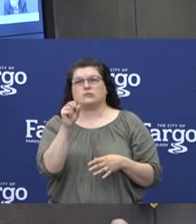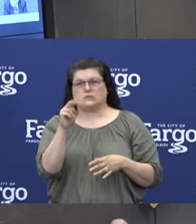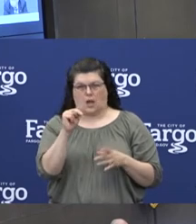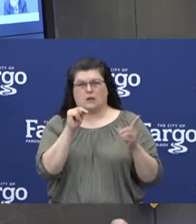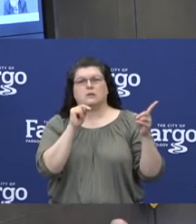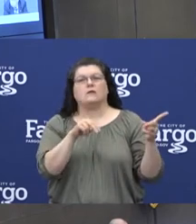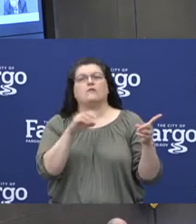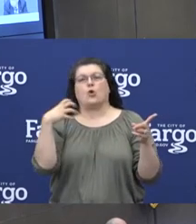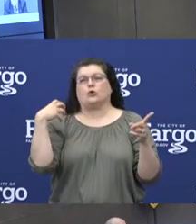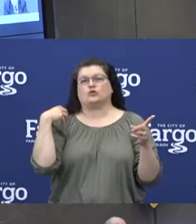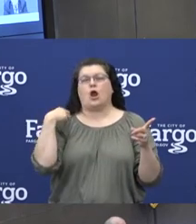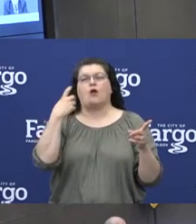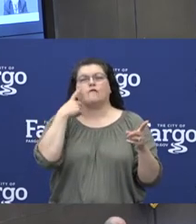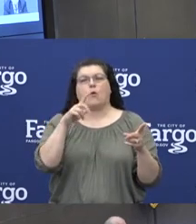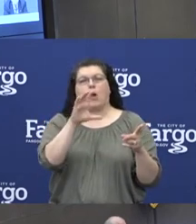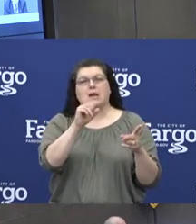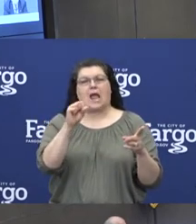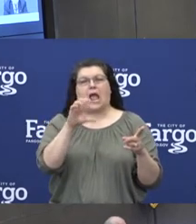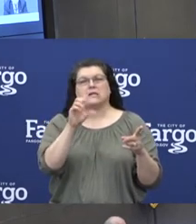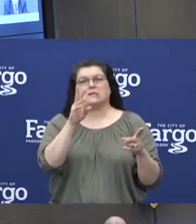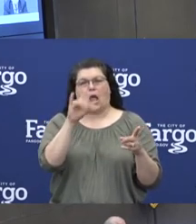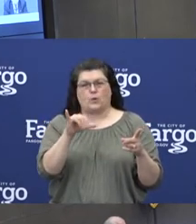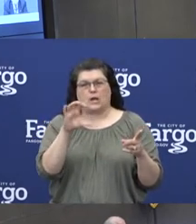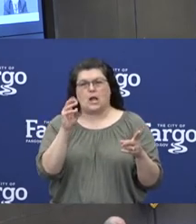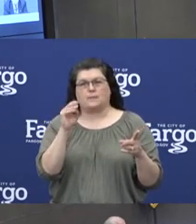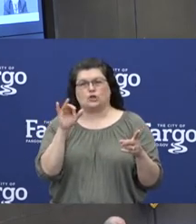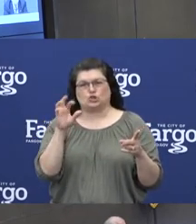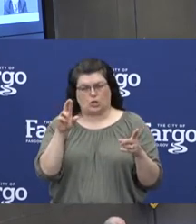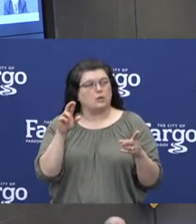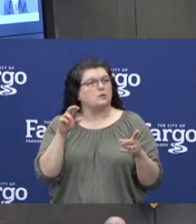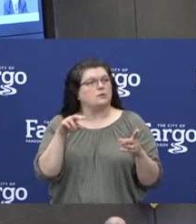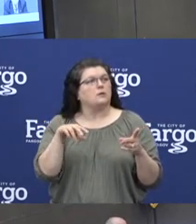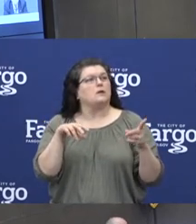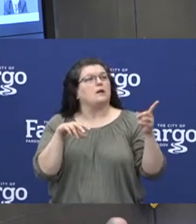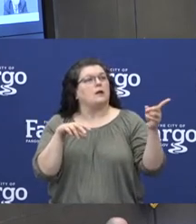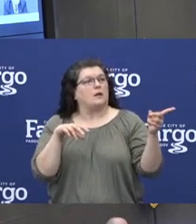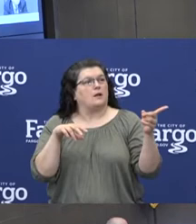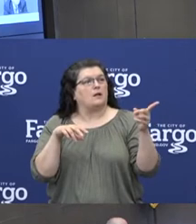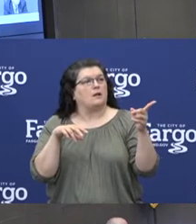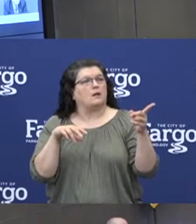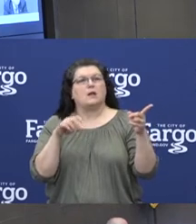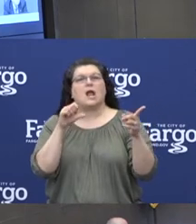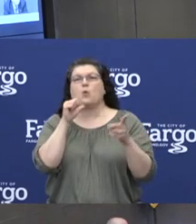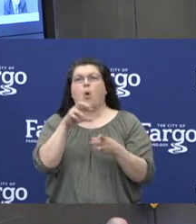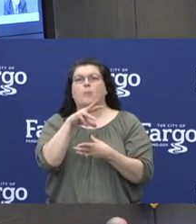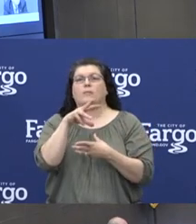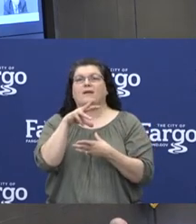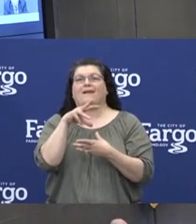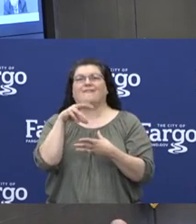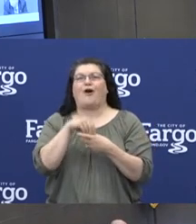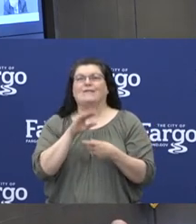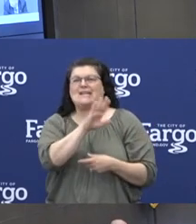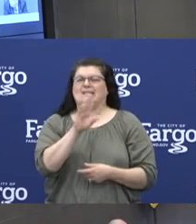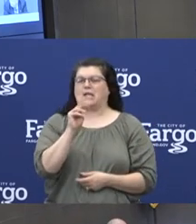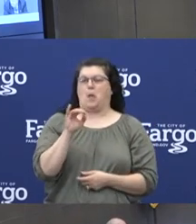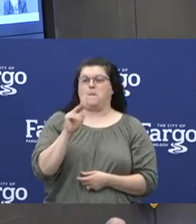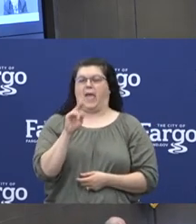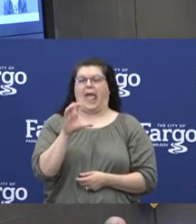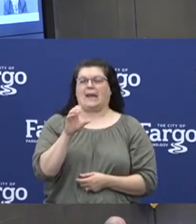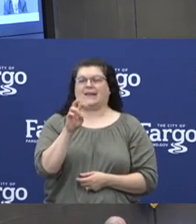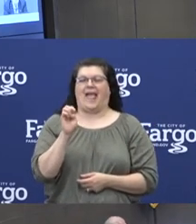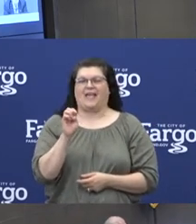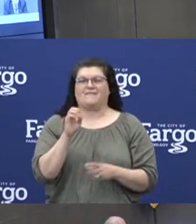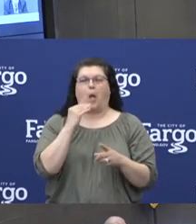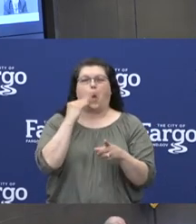Cass County Commission. And he's going to be not in his man cave that he usually talks to us from, but he's here in person.